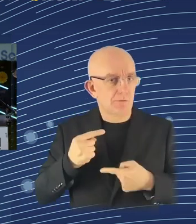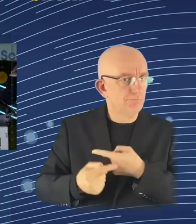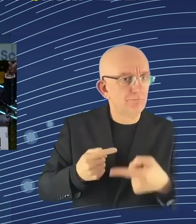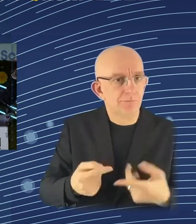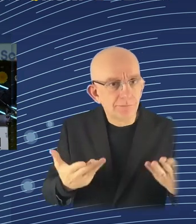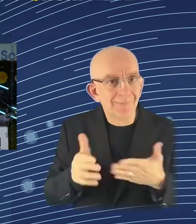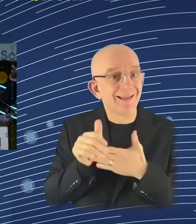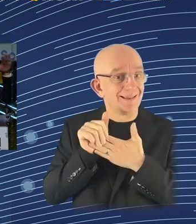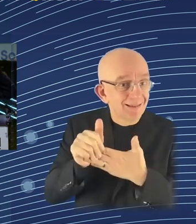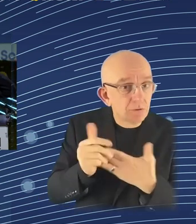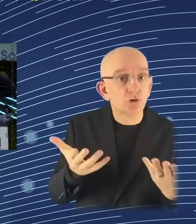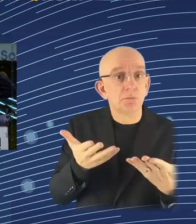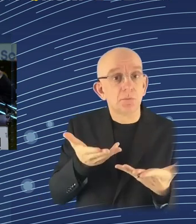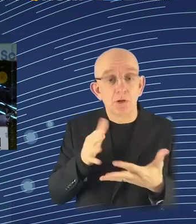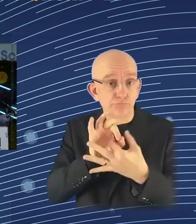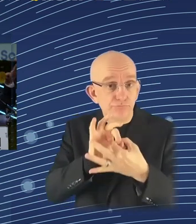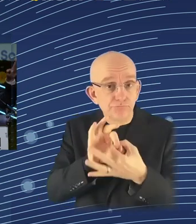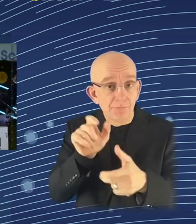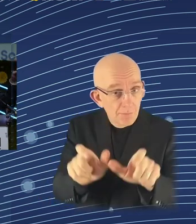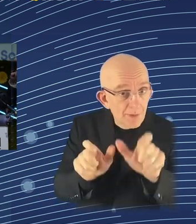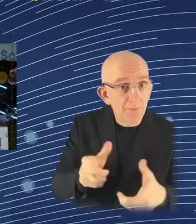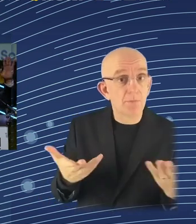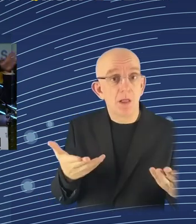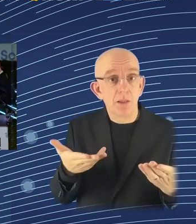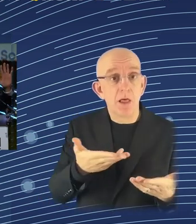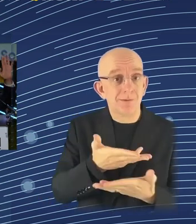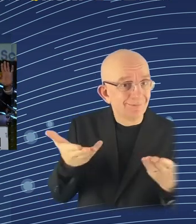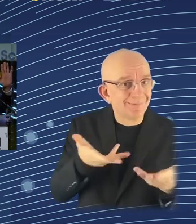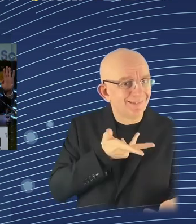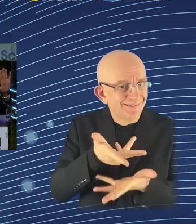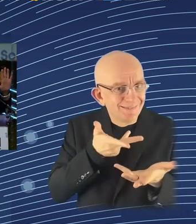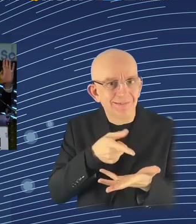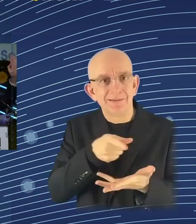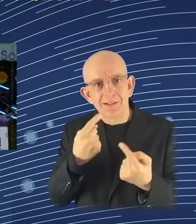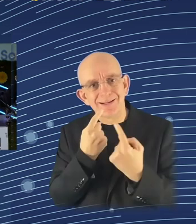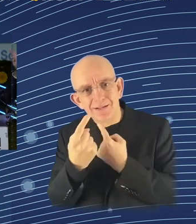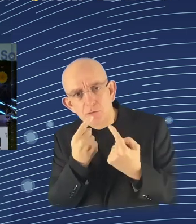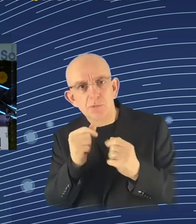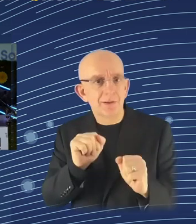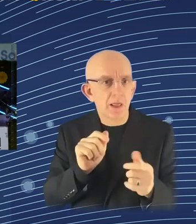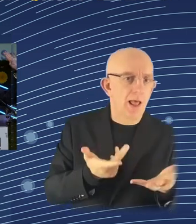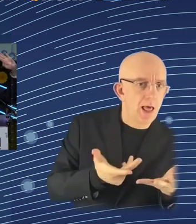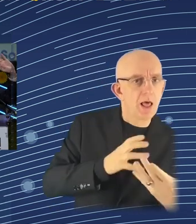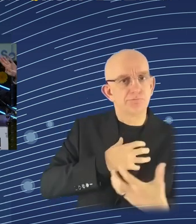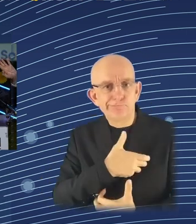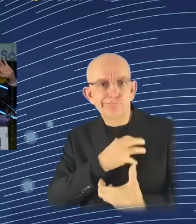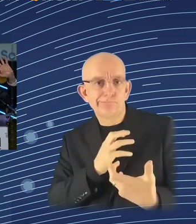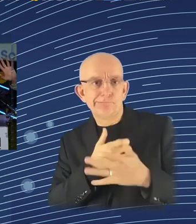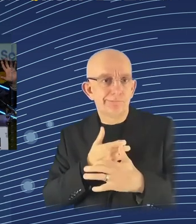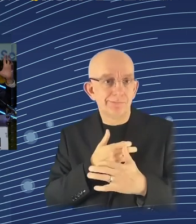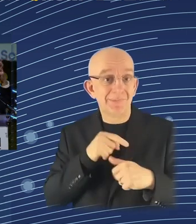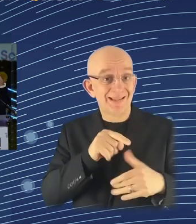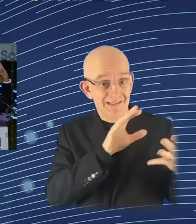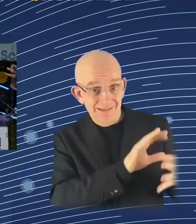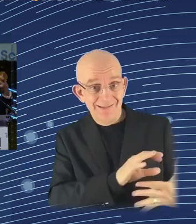Those skills apply to all jobs in the economy, more than 80%. The skills above are the